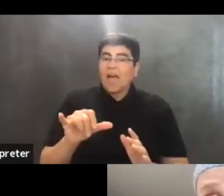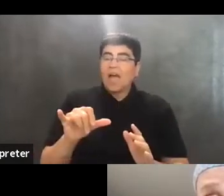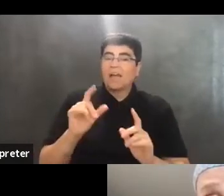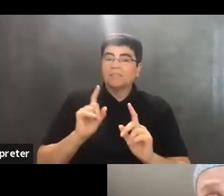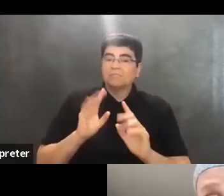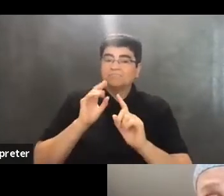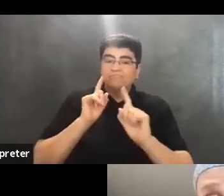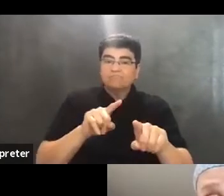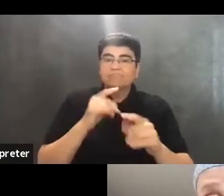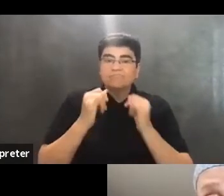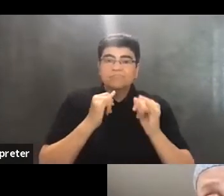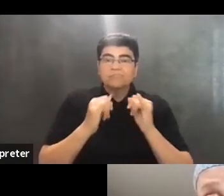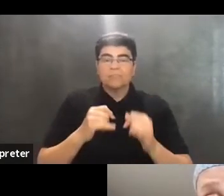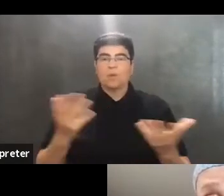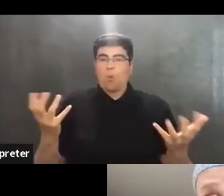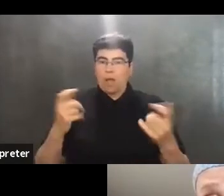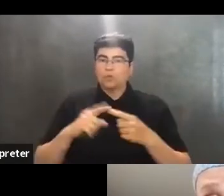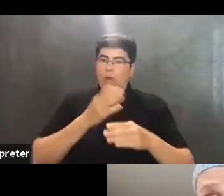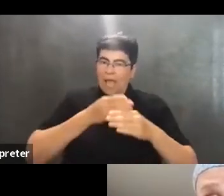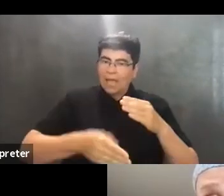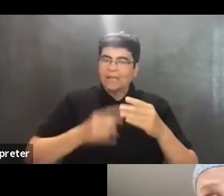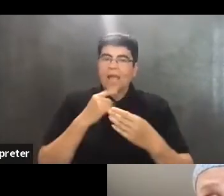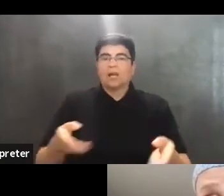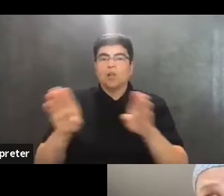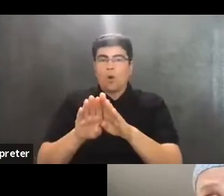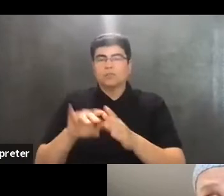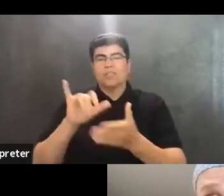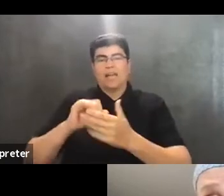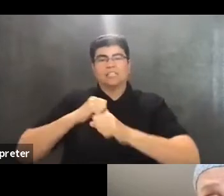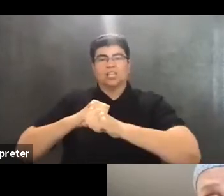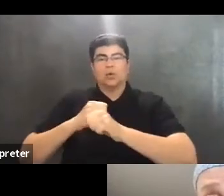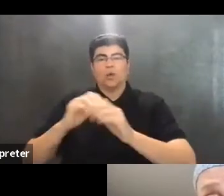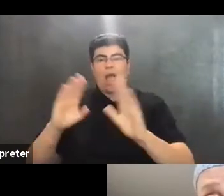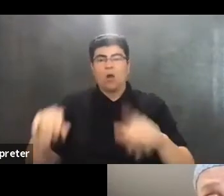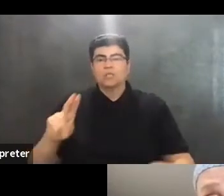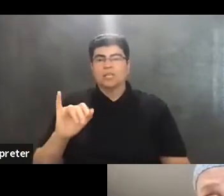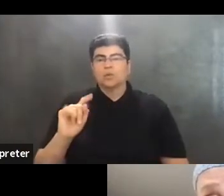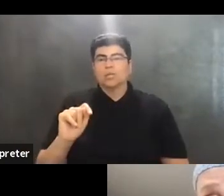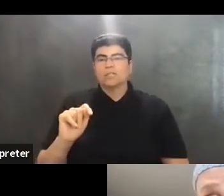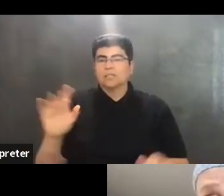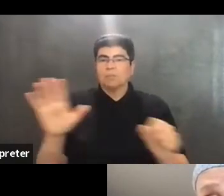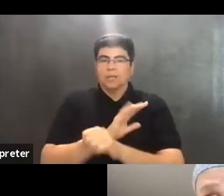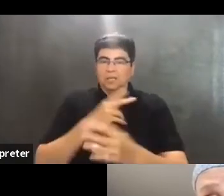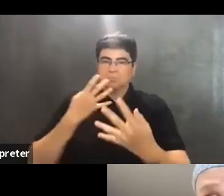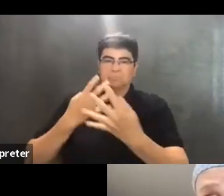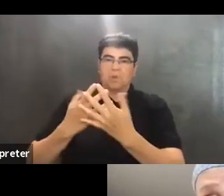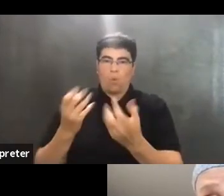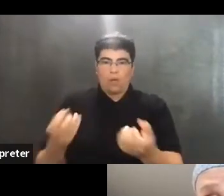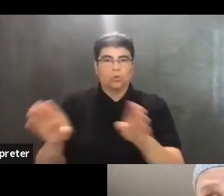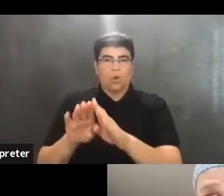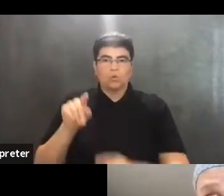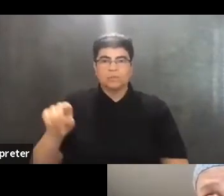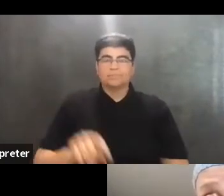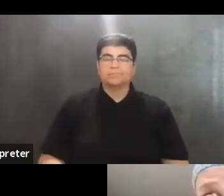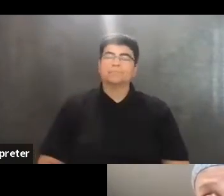was to end and close security housing units completely. Because we